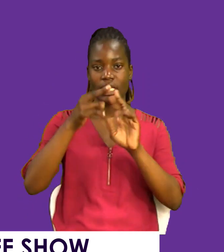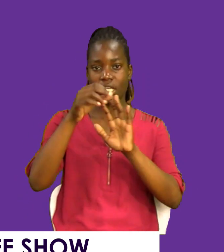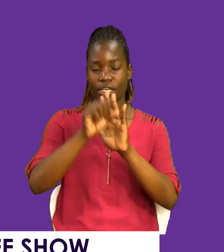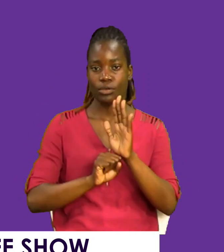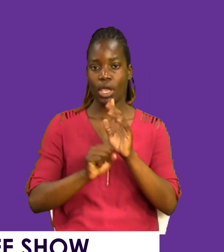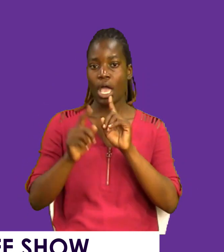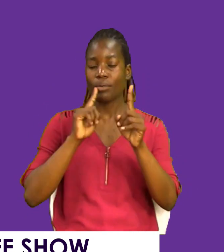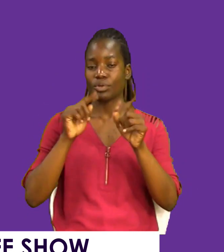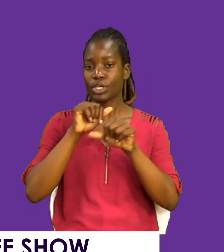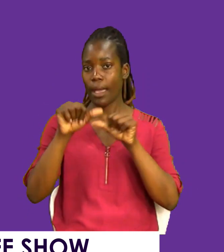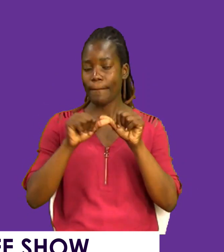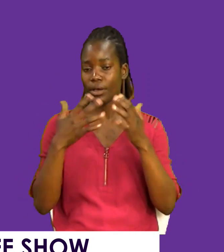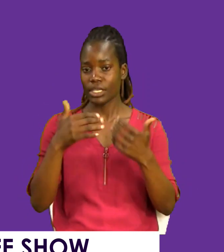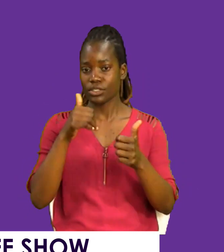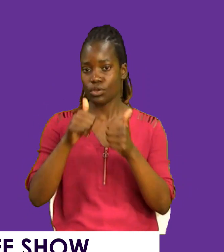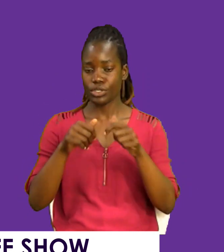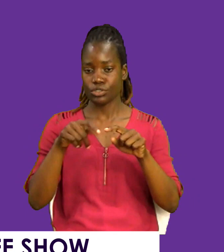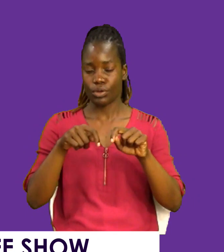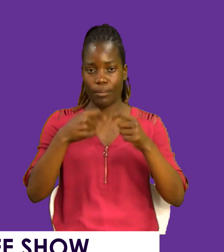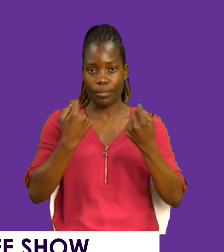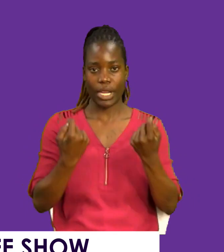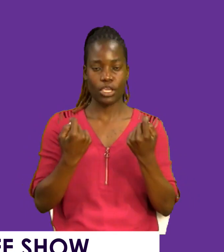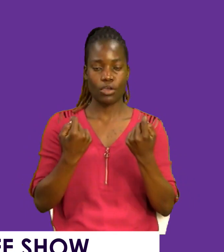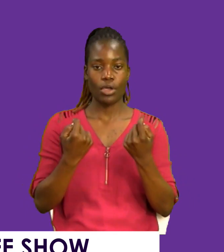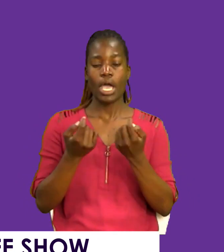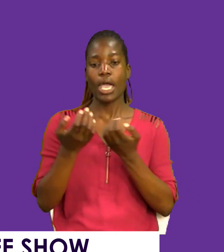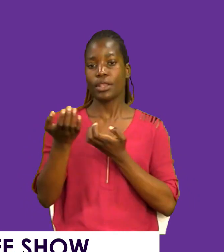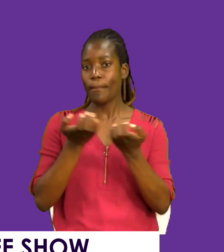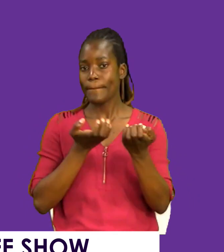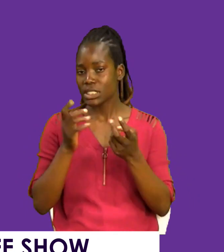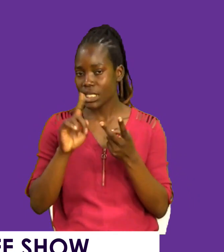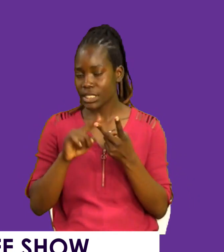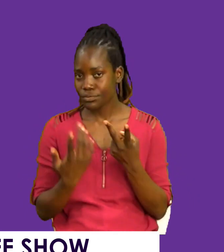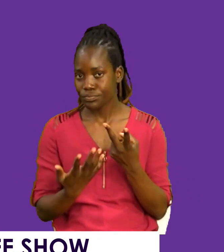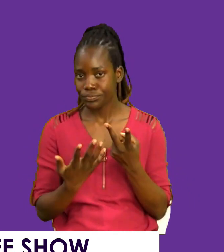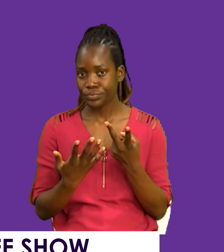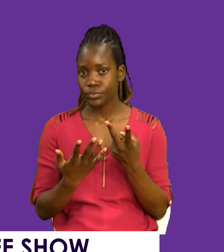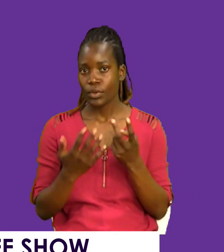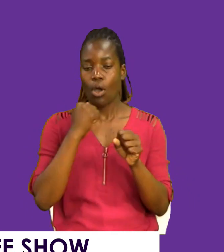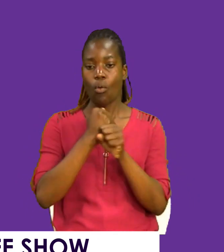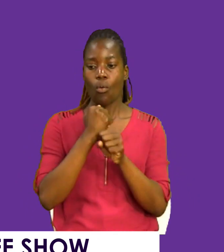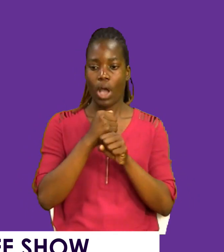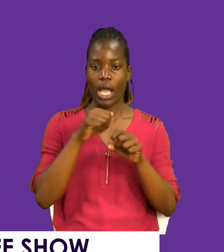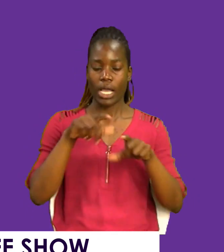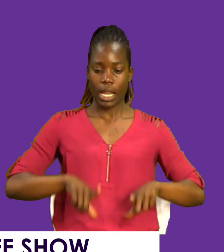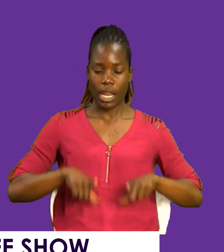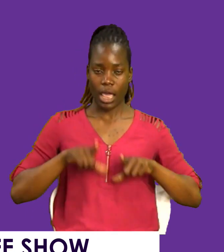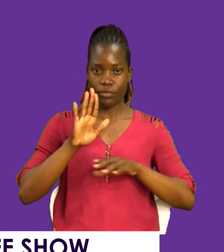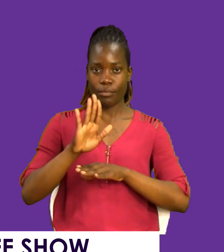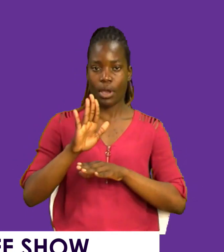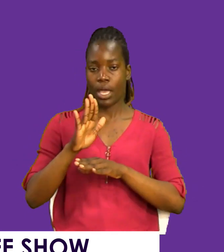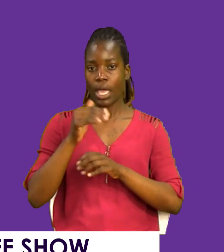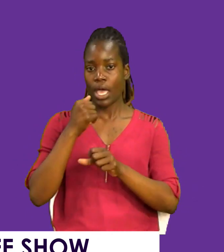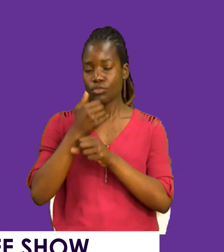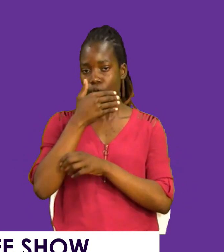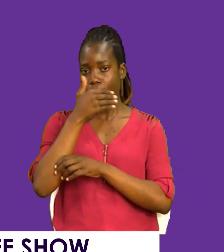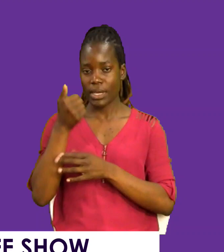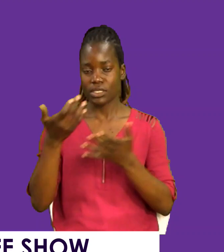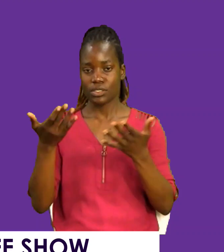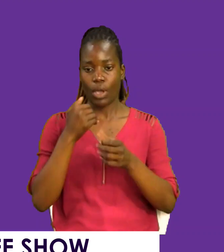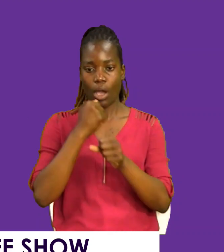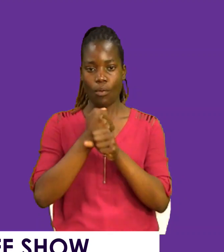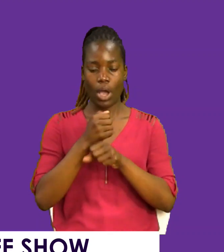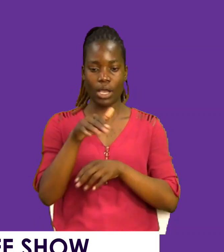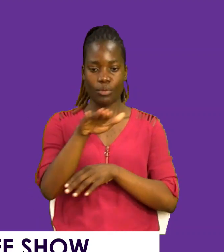speaking about things that will break you into busyness. You know, into your work life. You know, do your best at your workplaces.